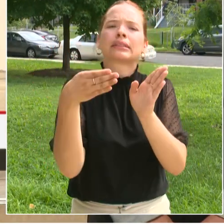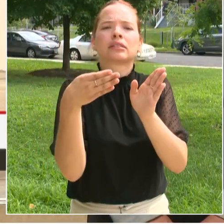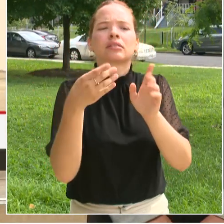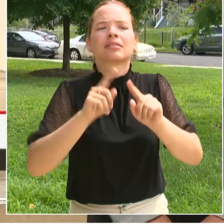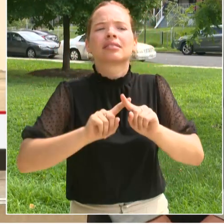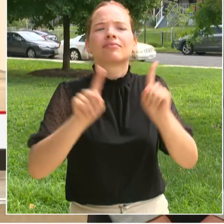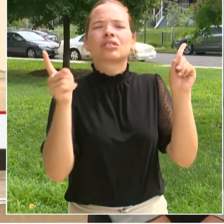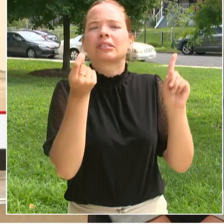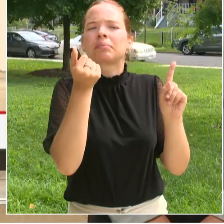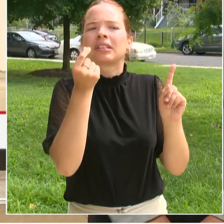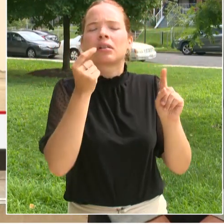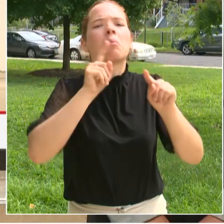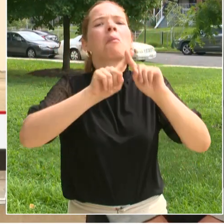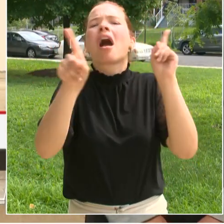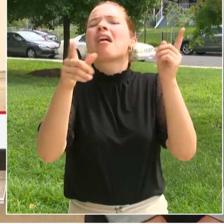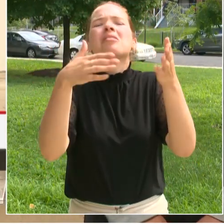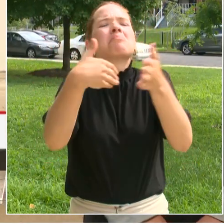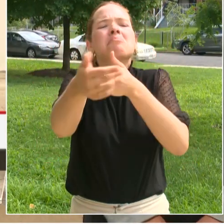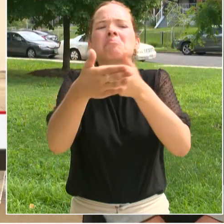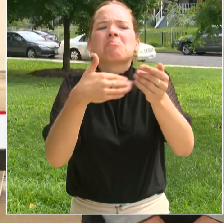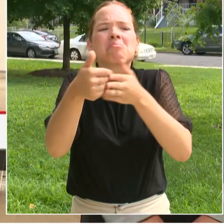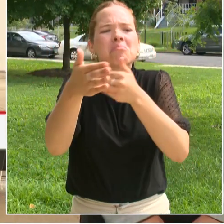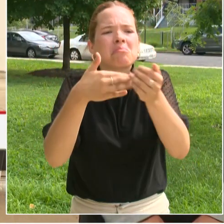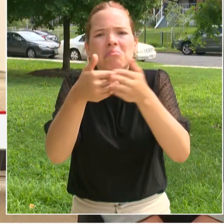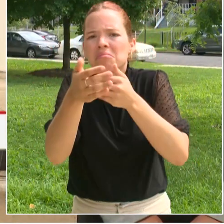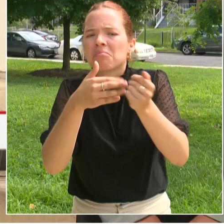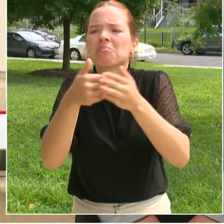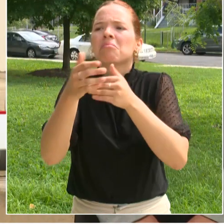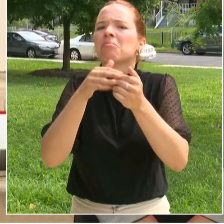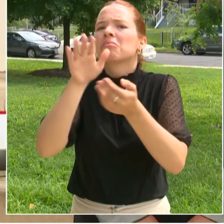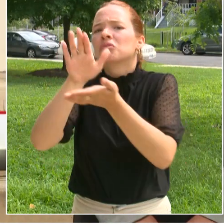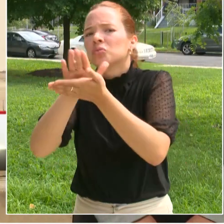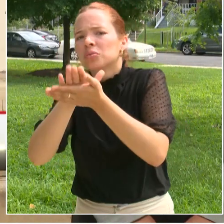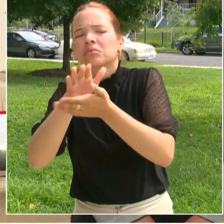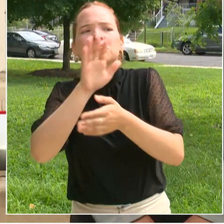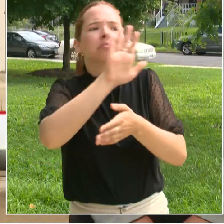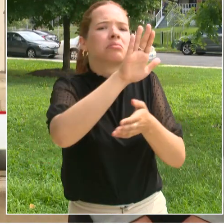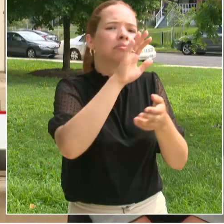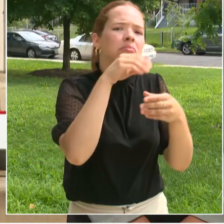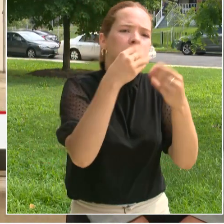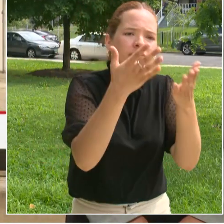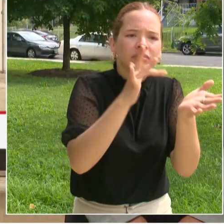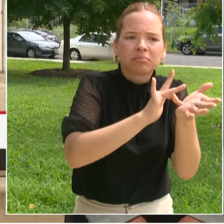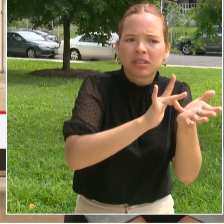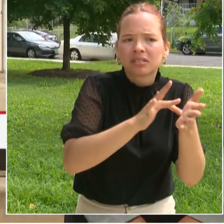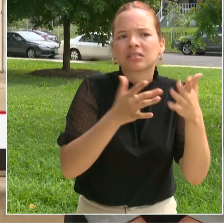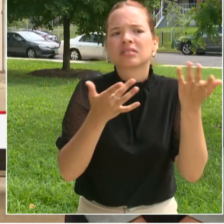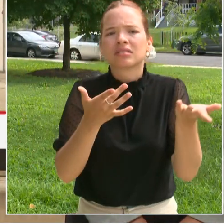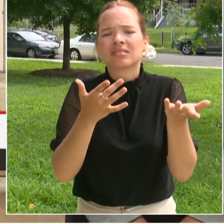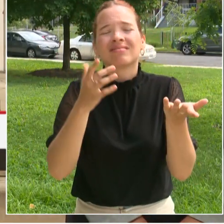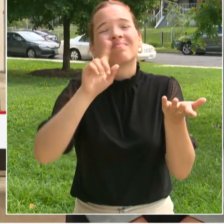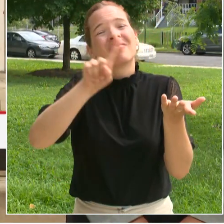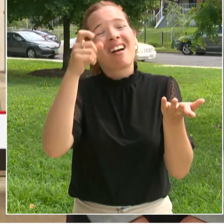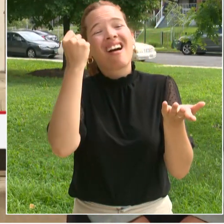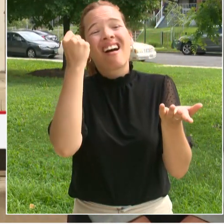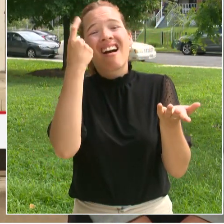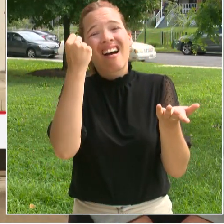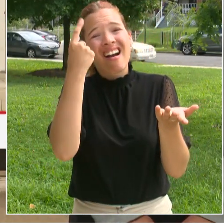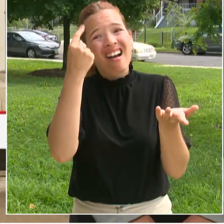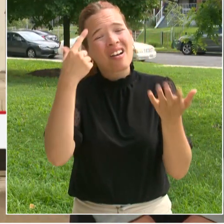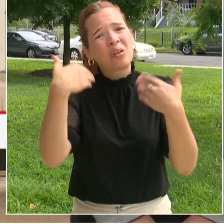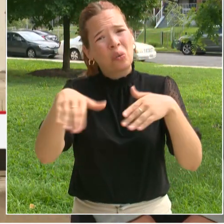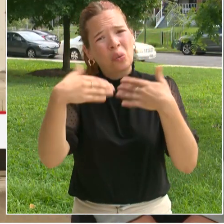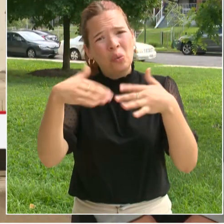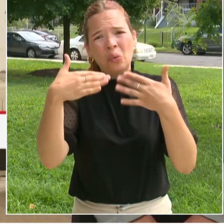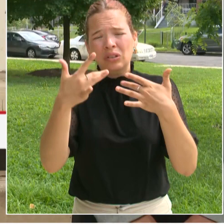of kids kind of fell off track with their vaccine compliance. So we've been able to expand our services during the summers to